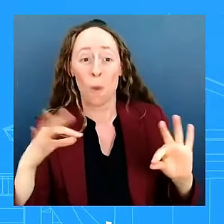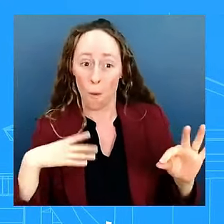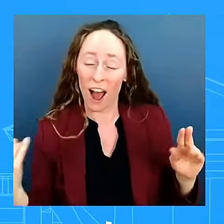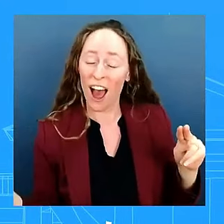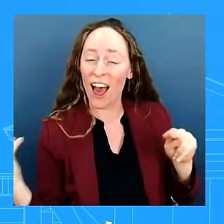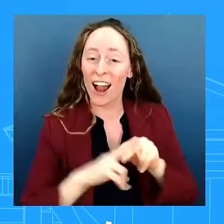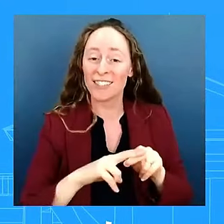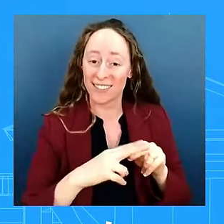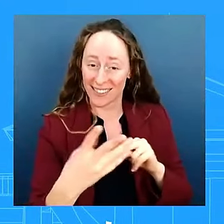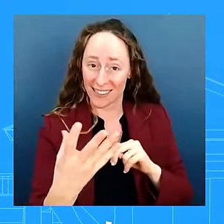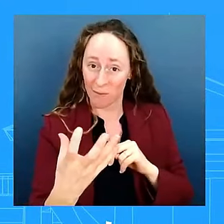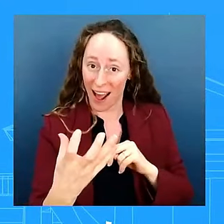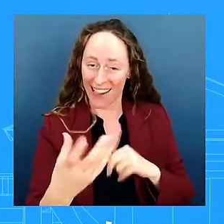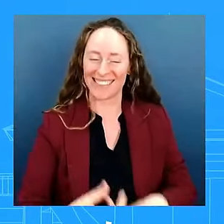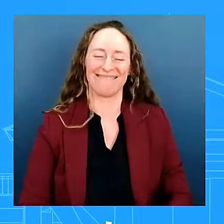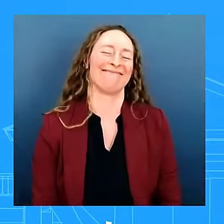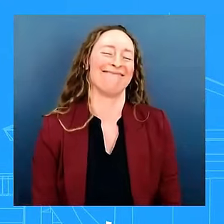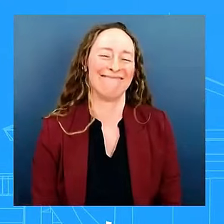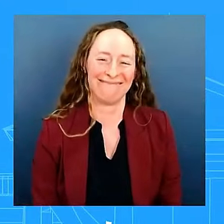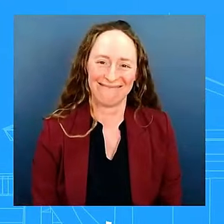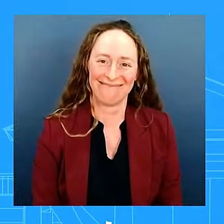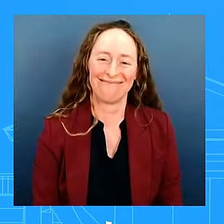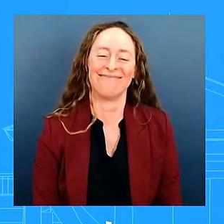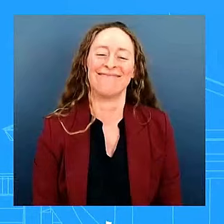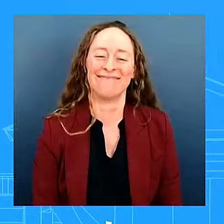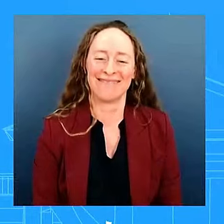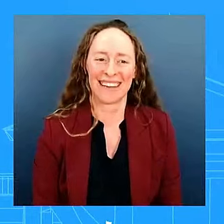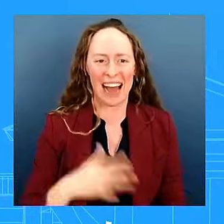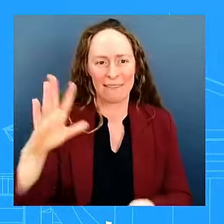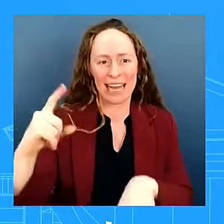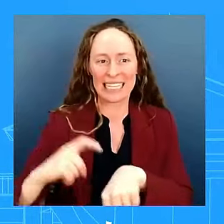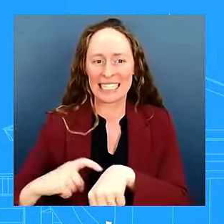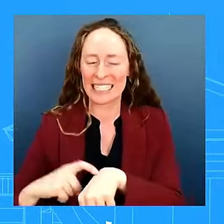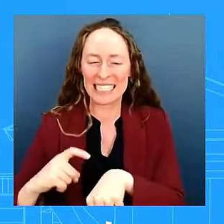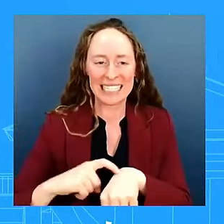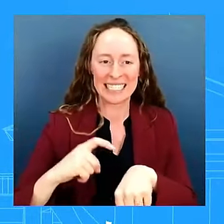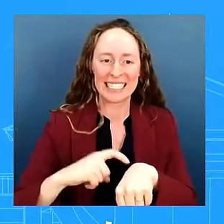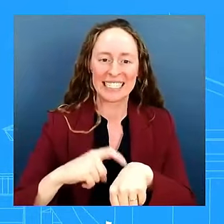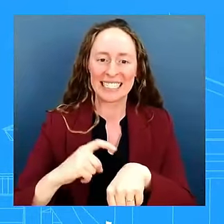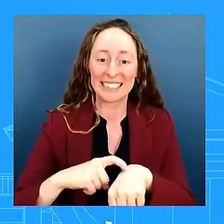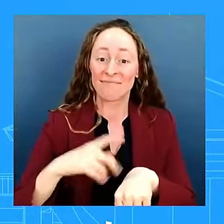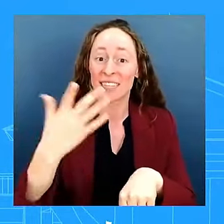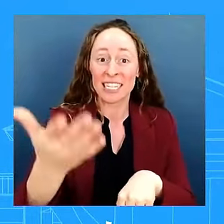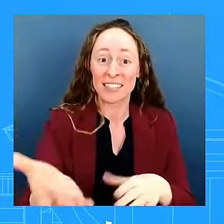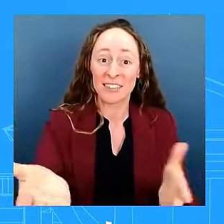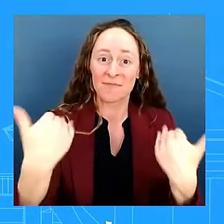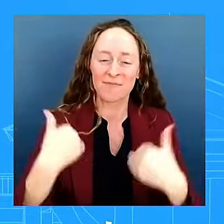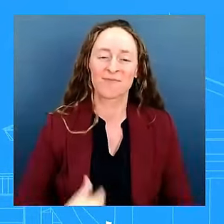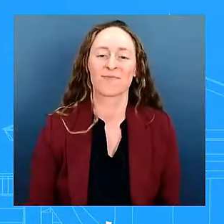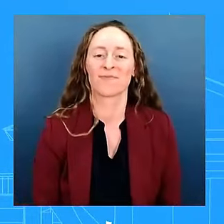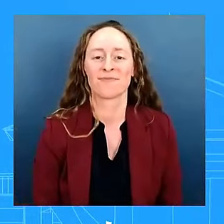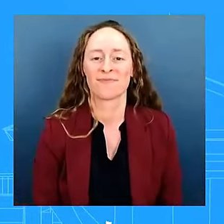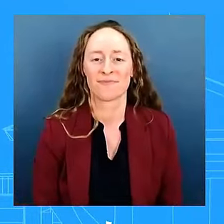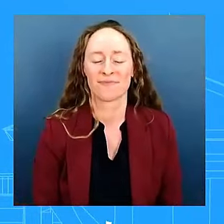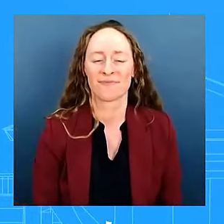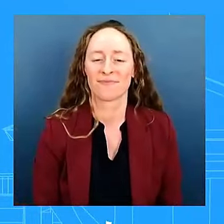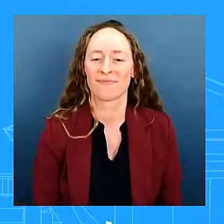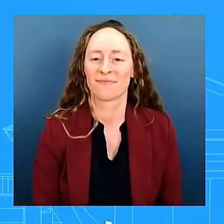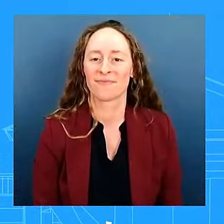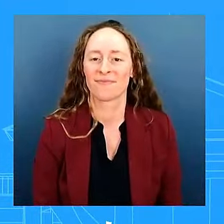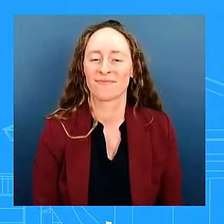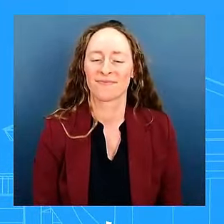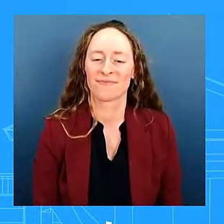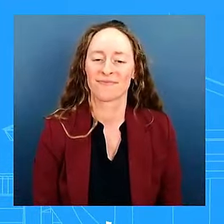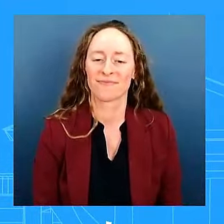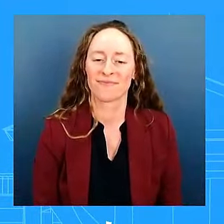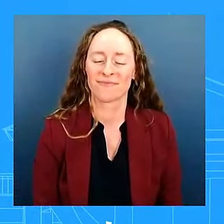all right let's get to it i know it's late um colleen yes hi hi um okay so a couple things um can you